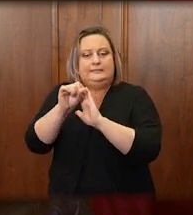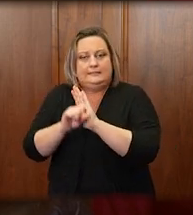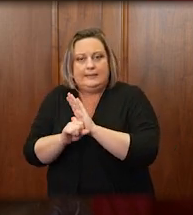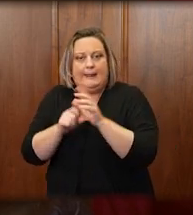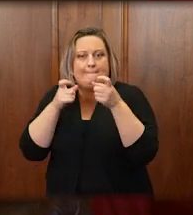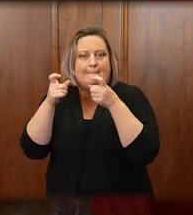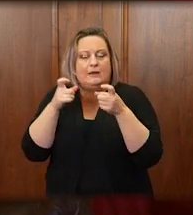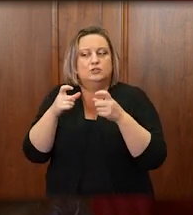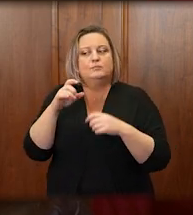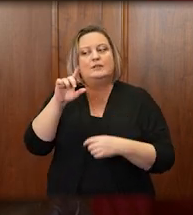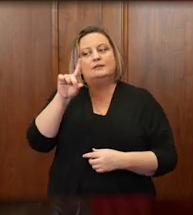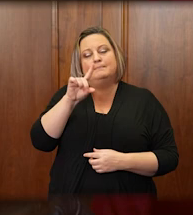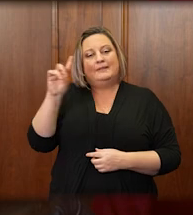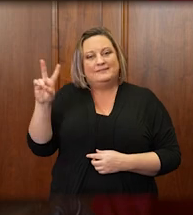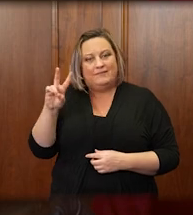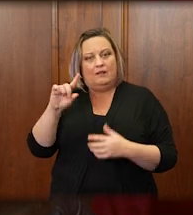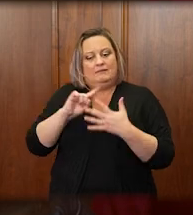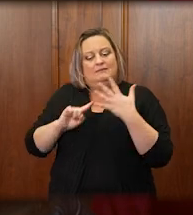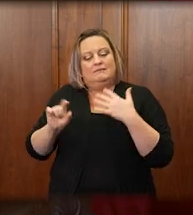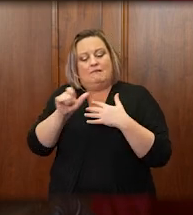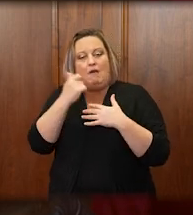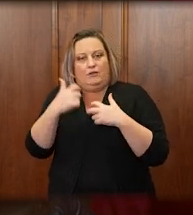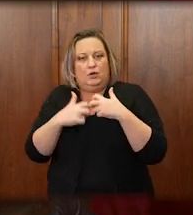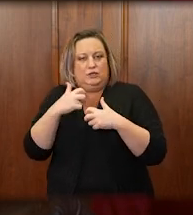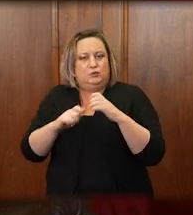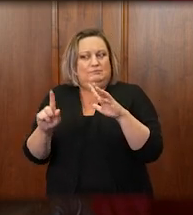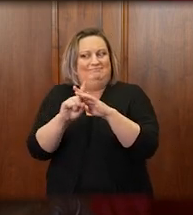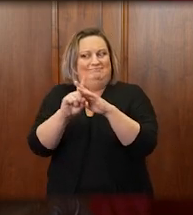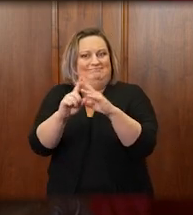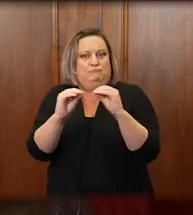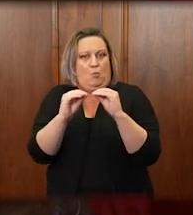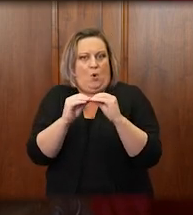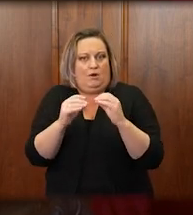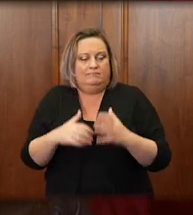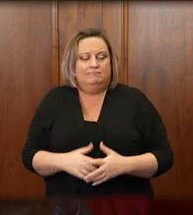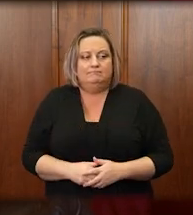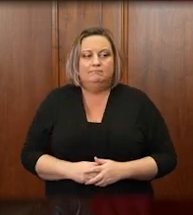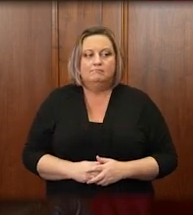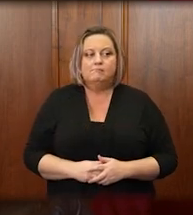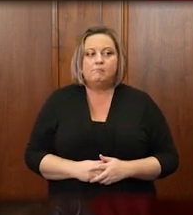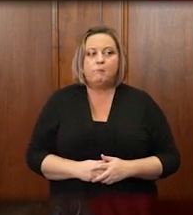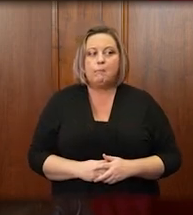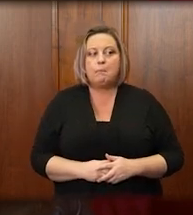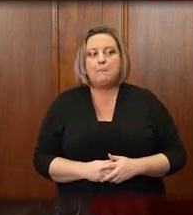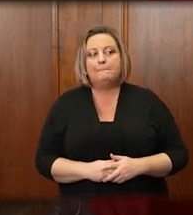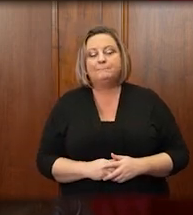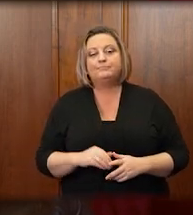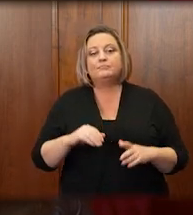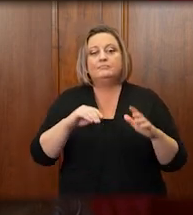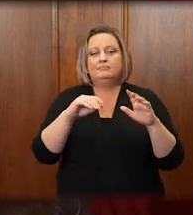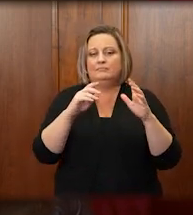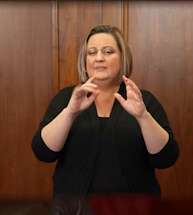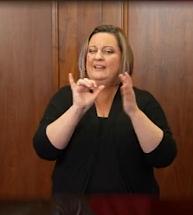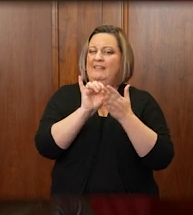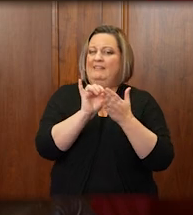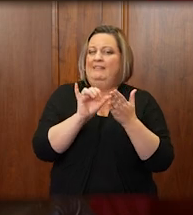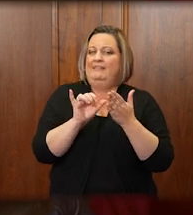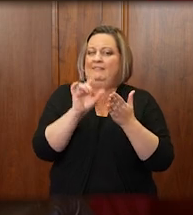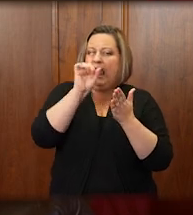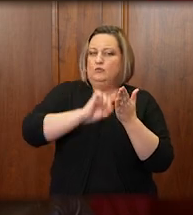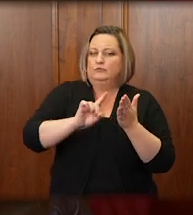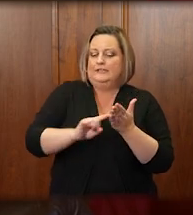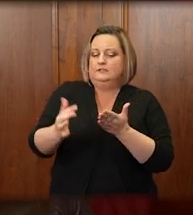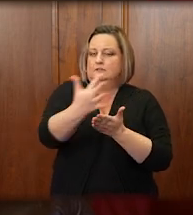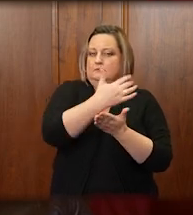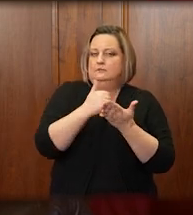violence, and other issues. The assessment, which was made public in August of 2020, can be found on the Supreme Court Access